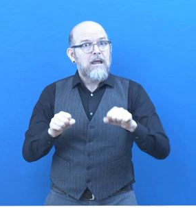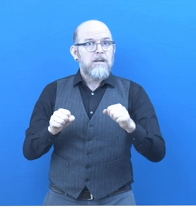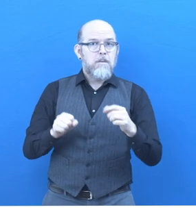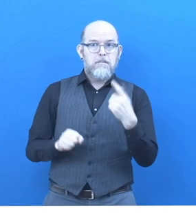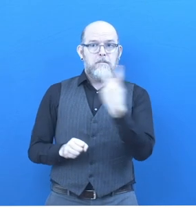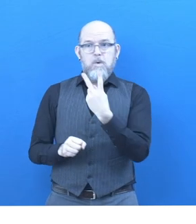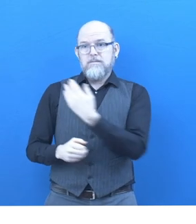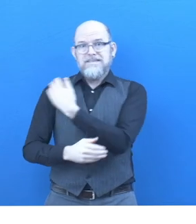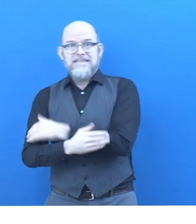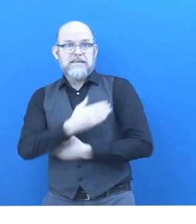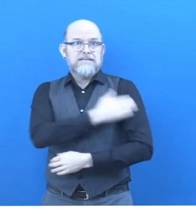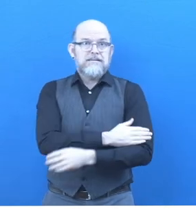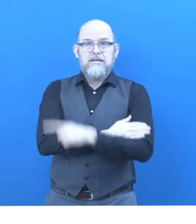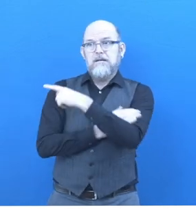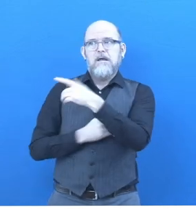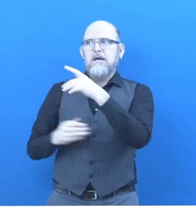BBDN work?